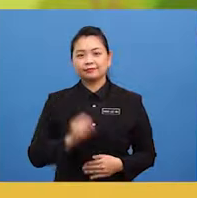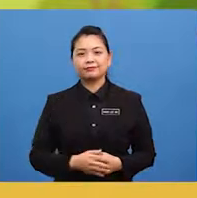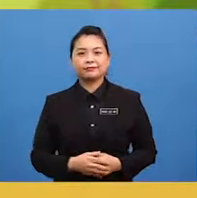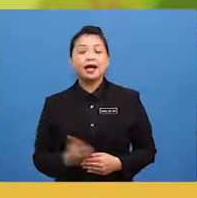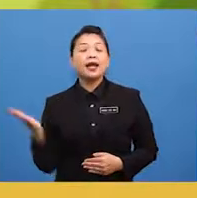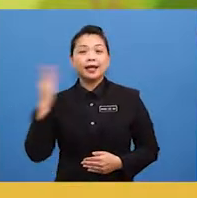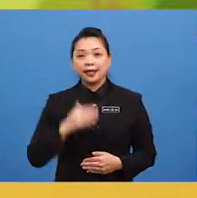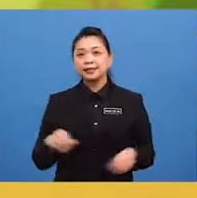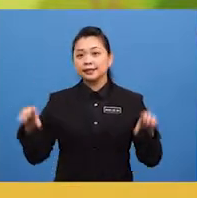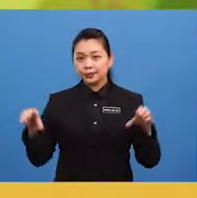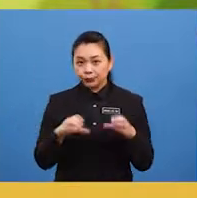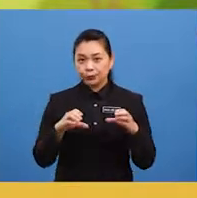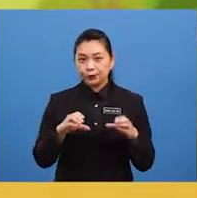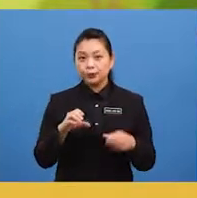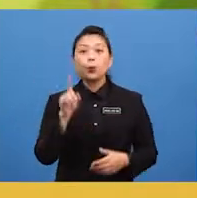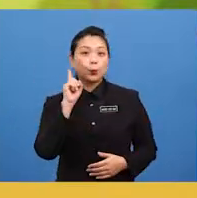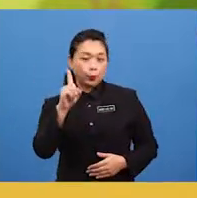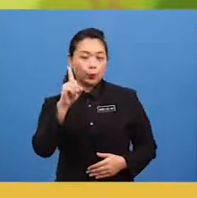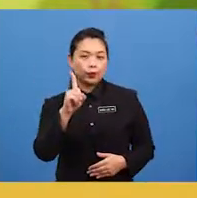Let's do an example.